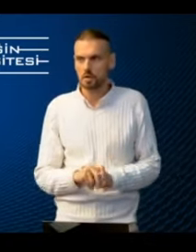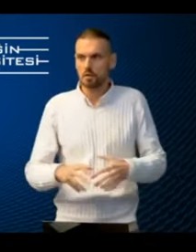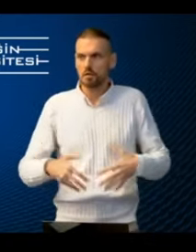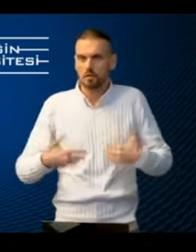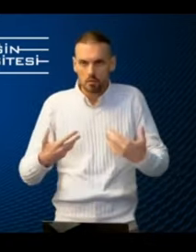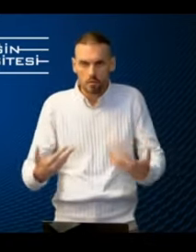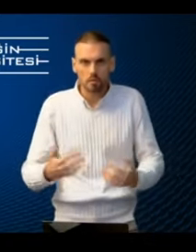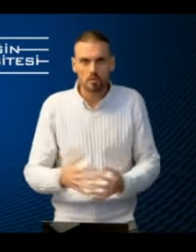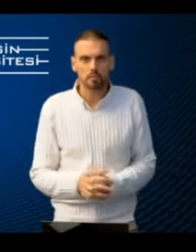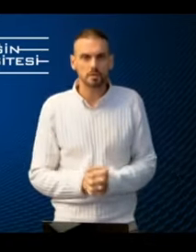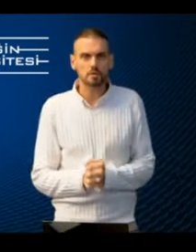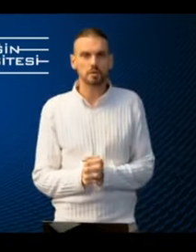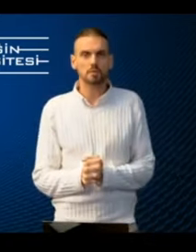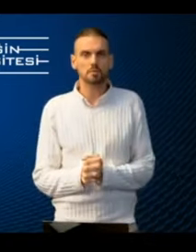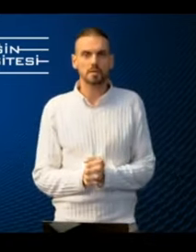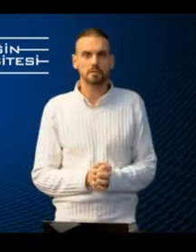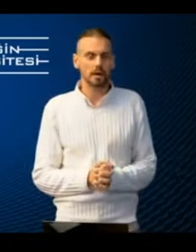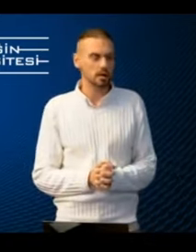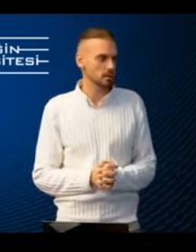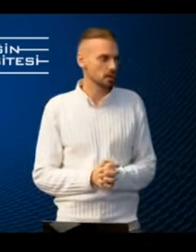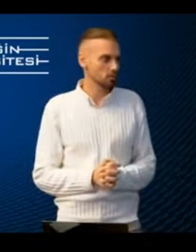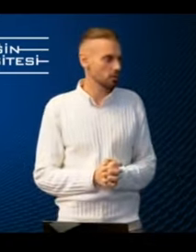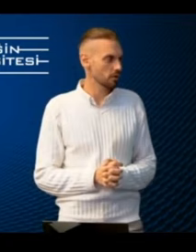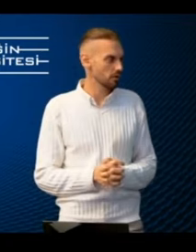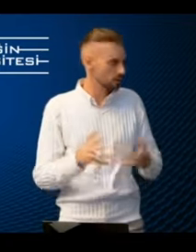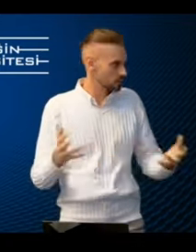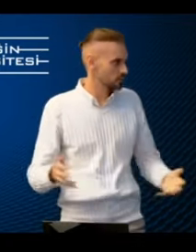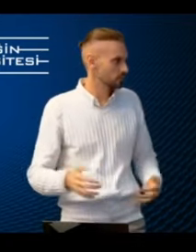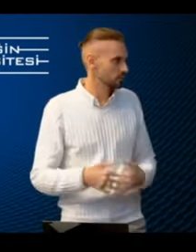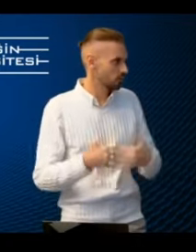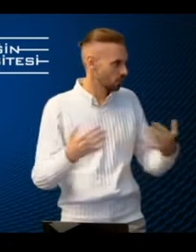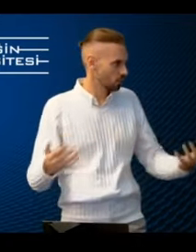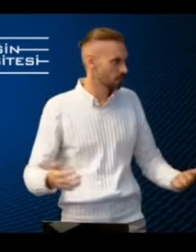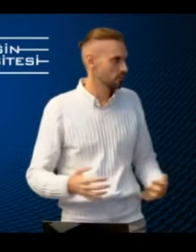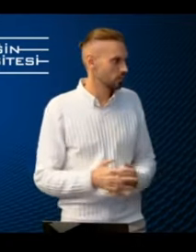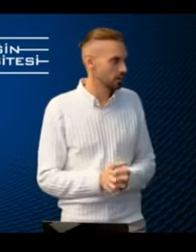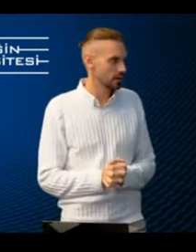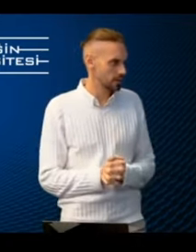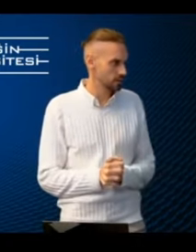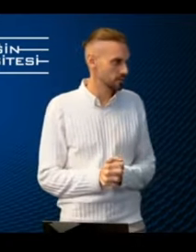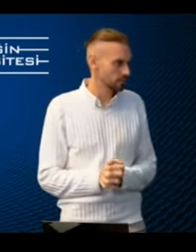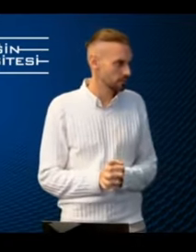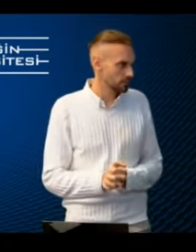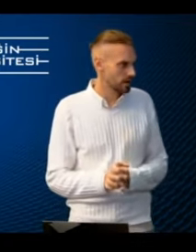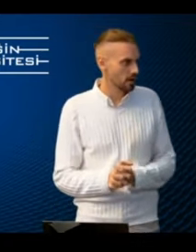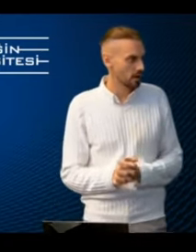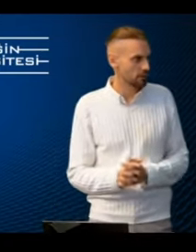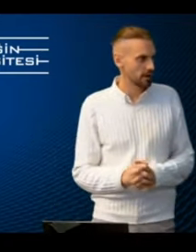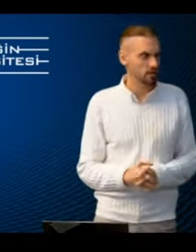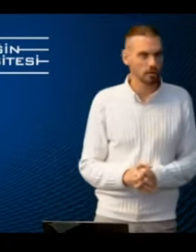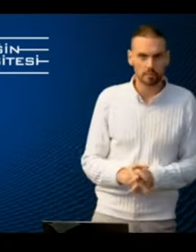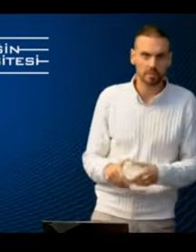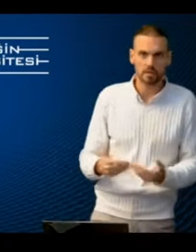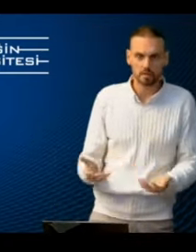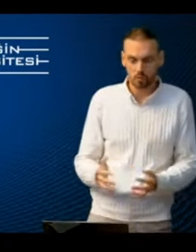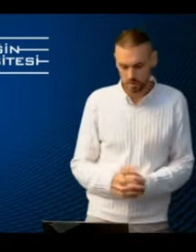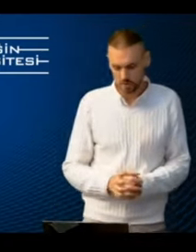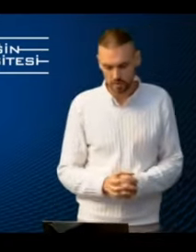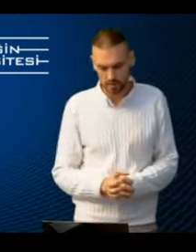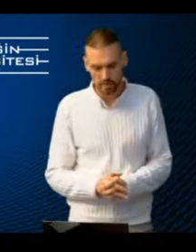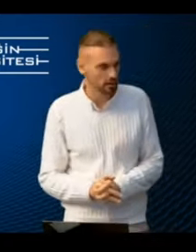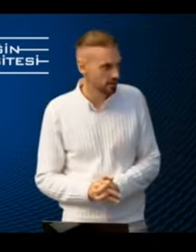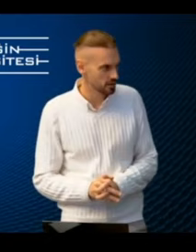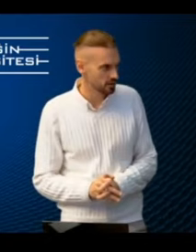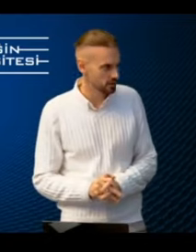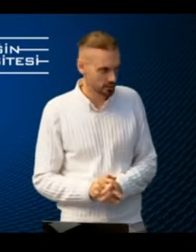actually positioning themselves as a more inclusive more open more accessible um airline providing more